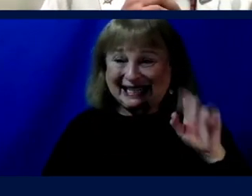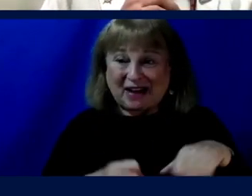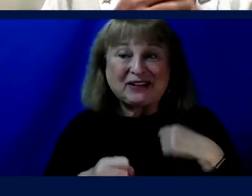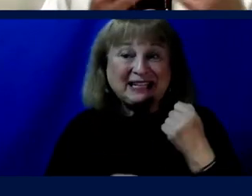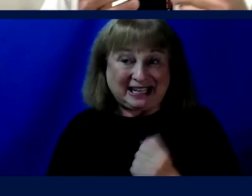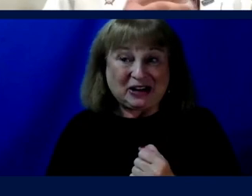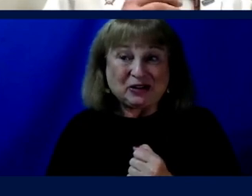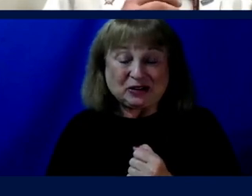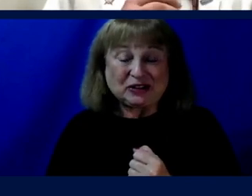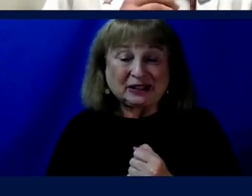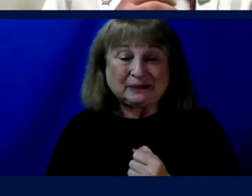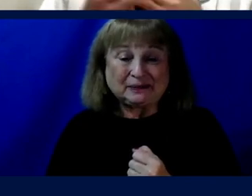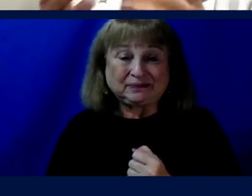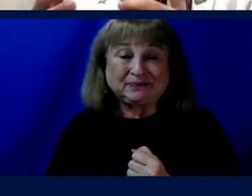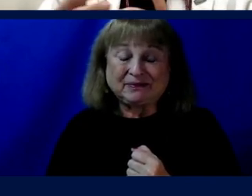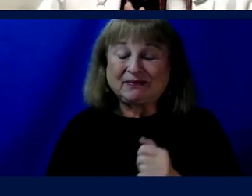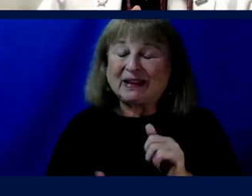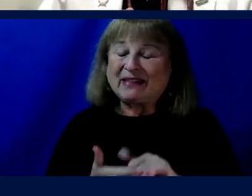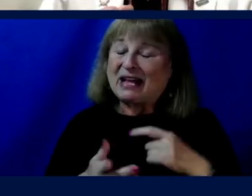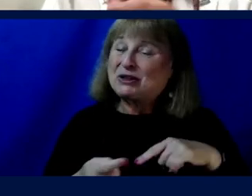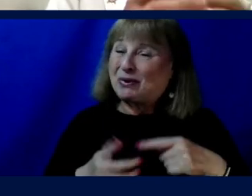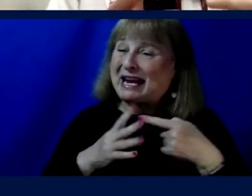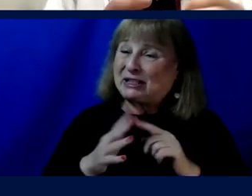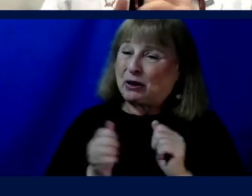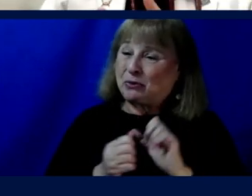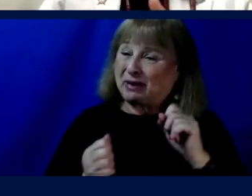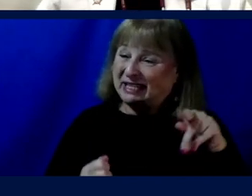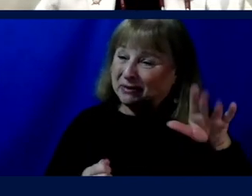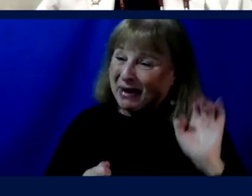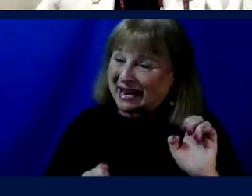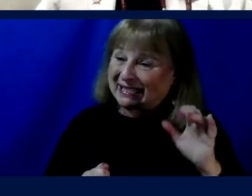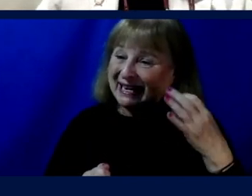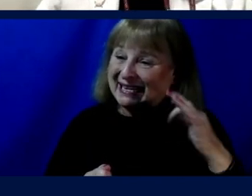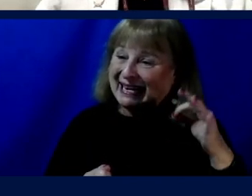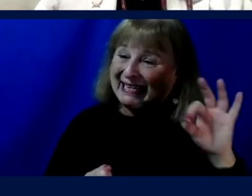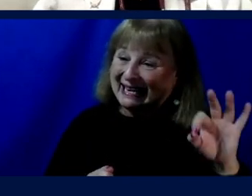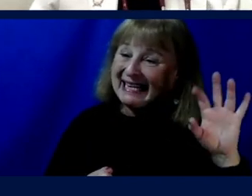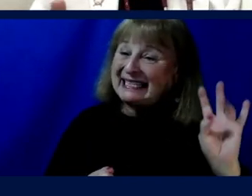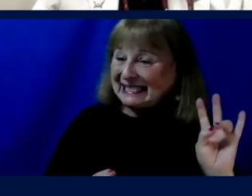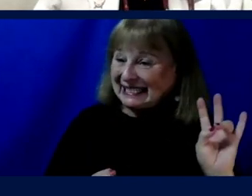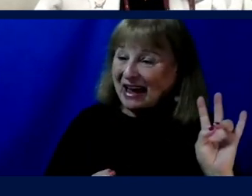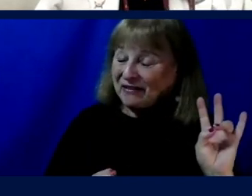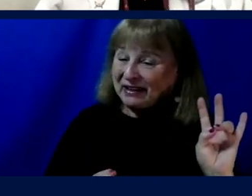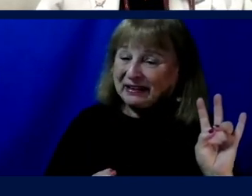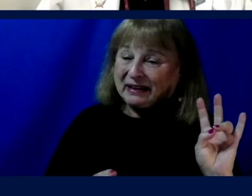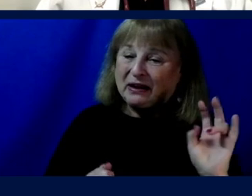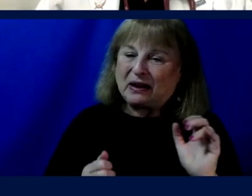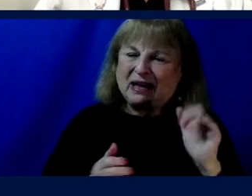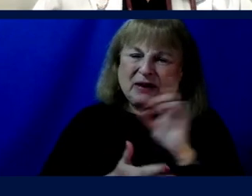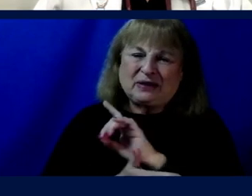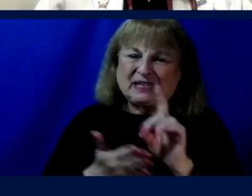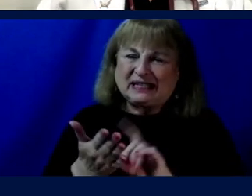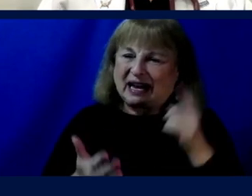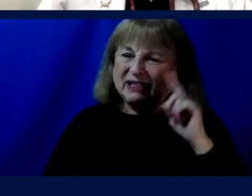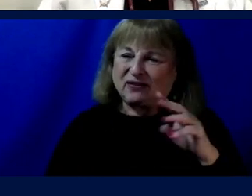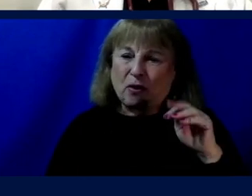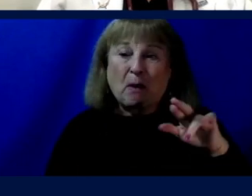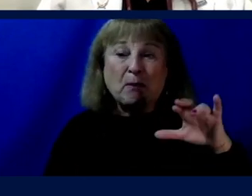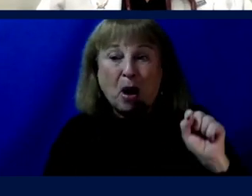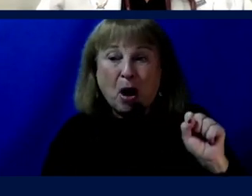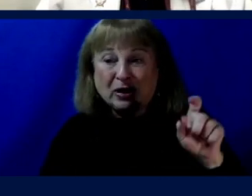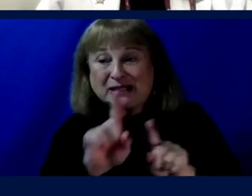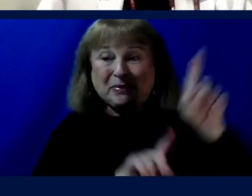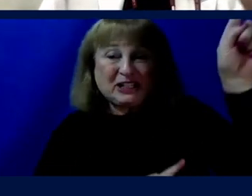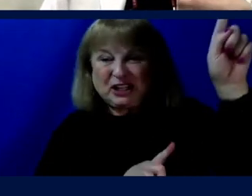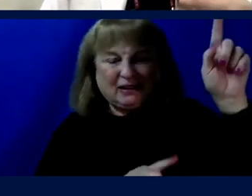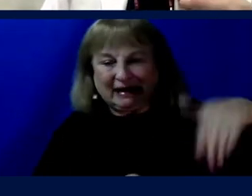And, you know, that's when I started in space design in 1997, doing, you know, designs for a Mars mission that has yet